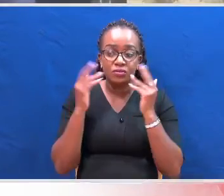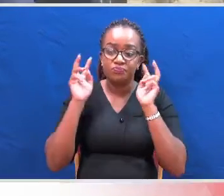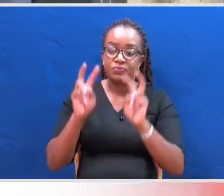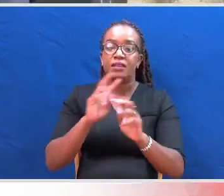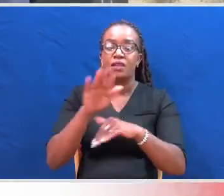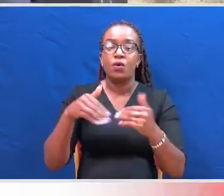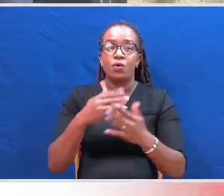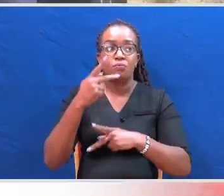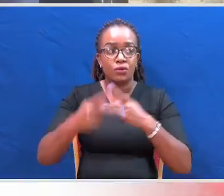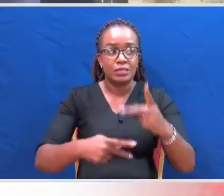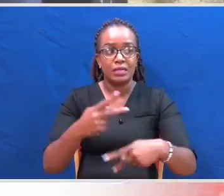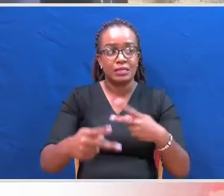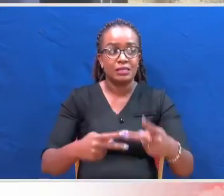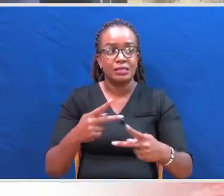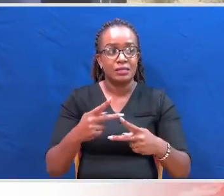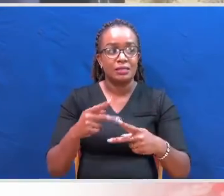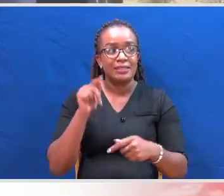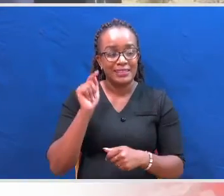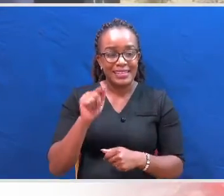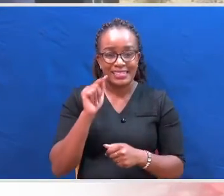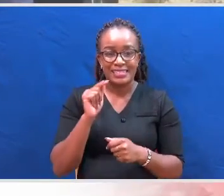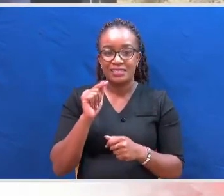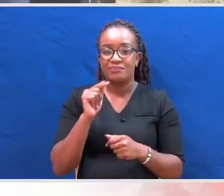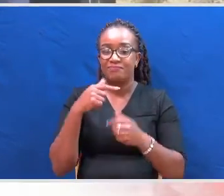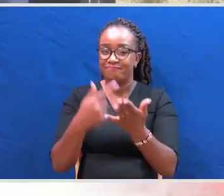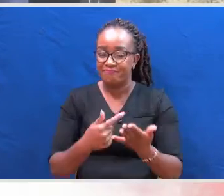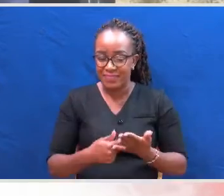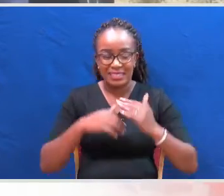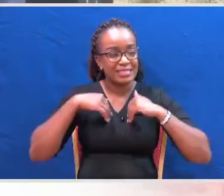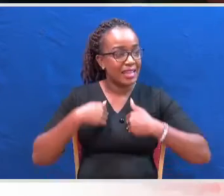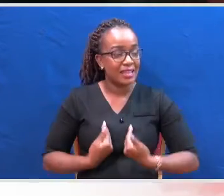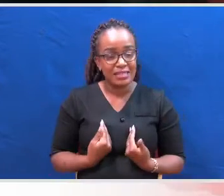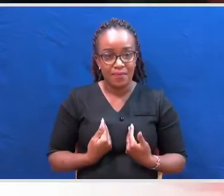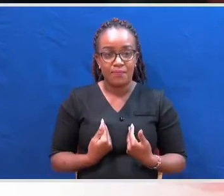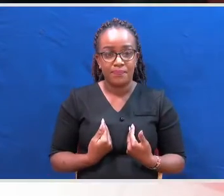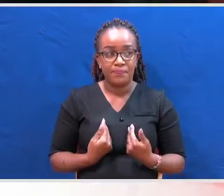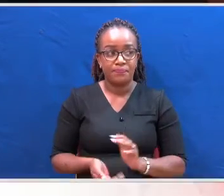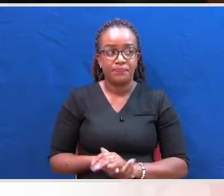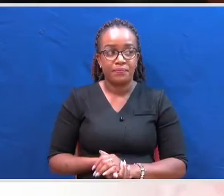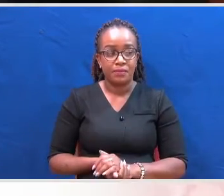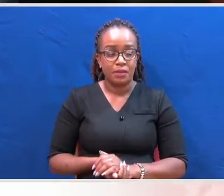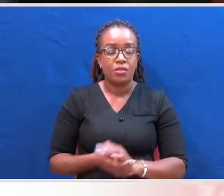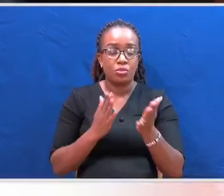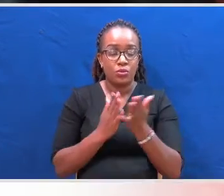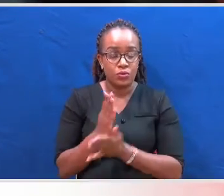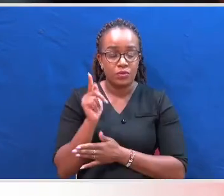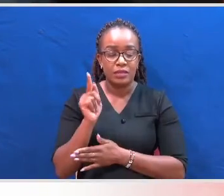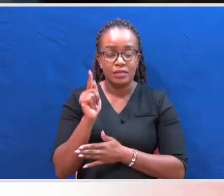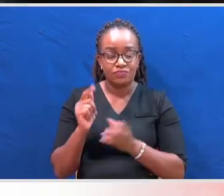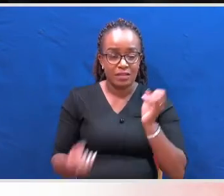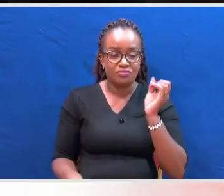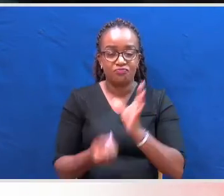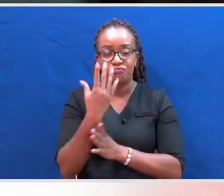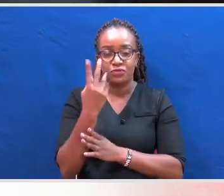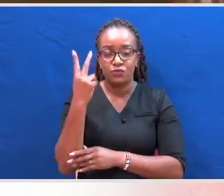through the whole process of litigation. Litigation by itself is very cumbersome. It is very tiring. Since the advent of the 2010 constitution,